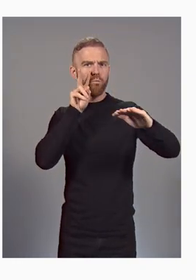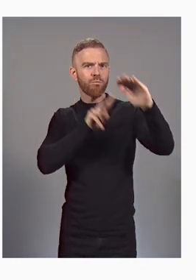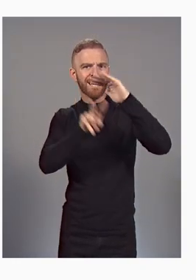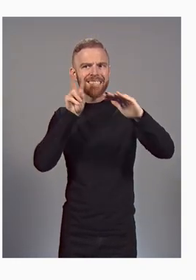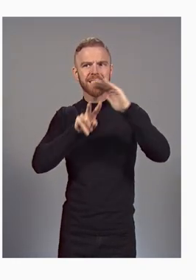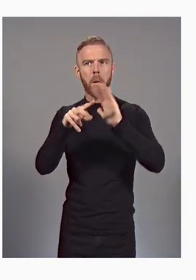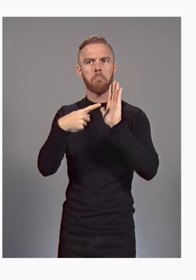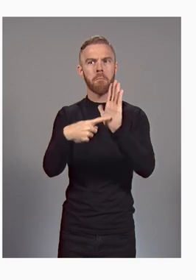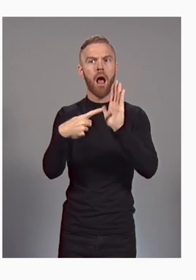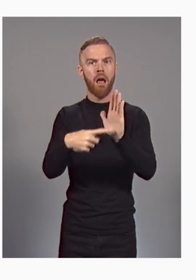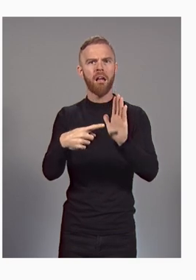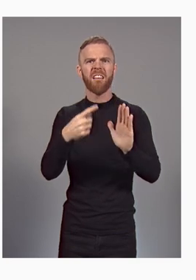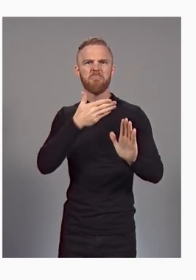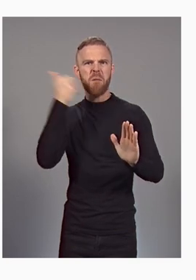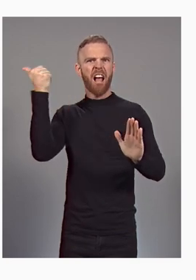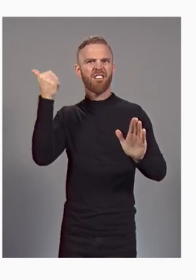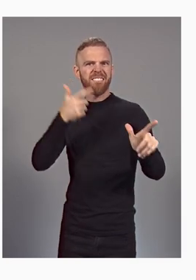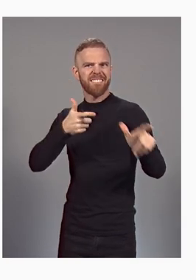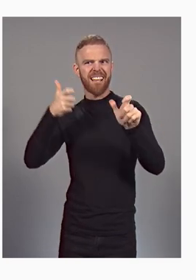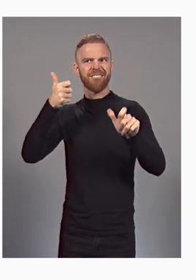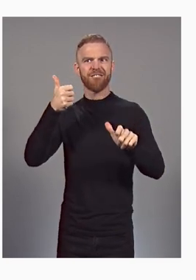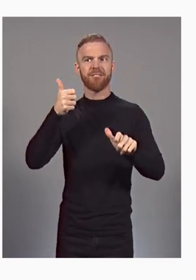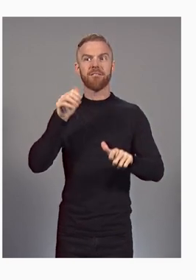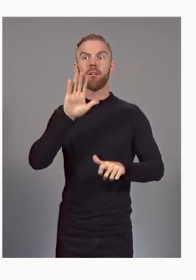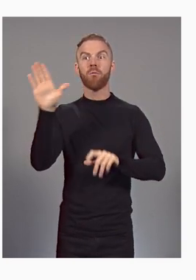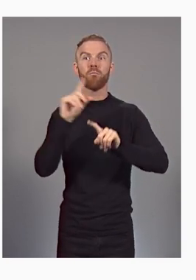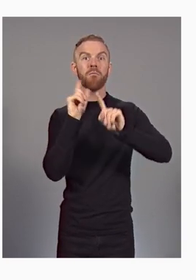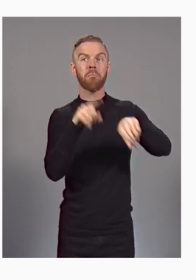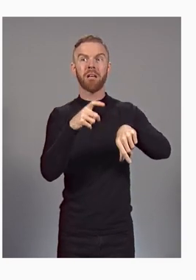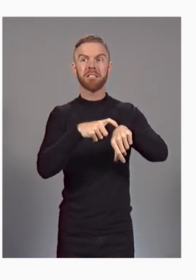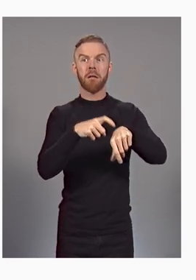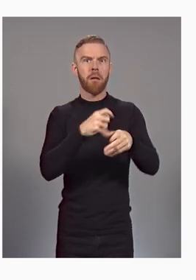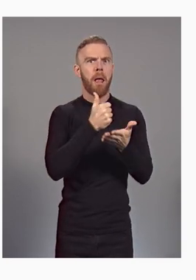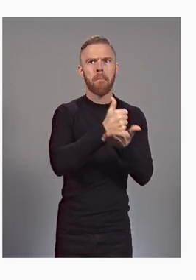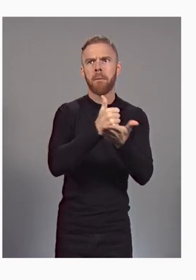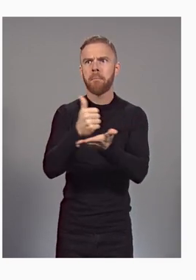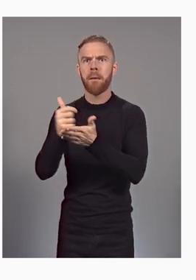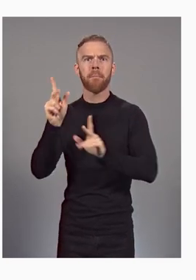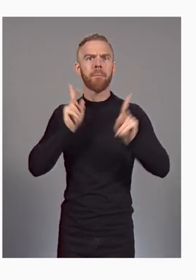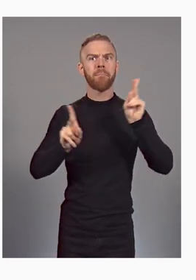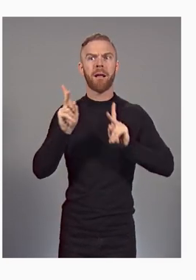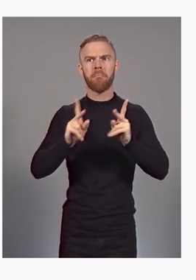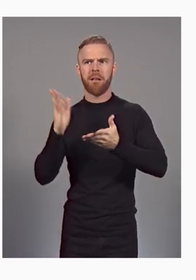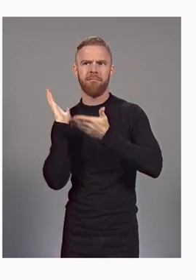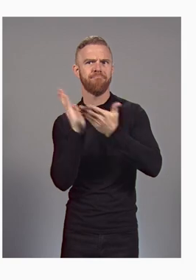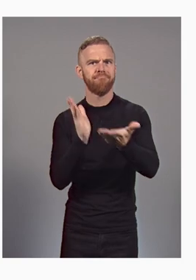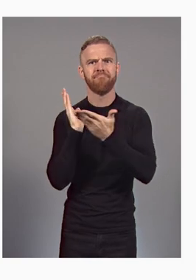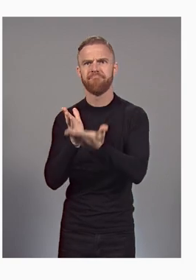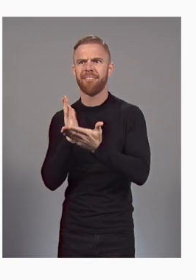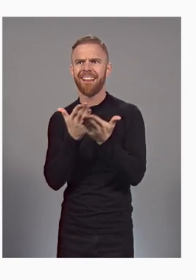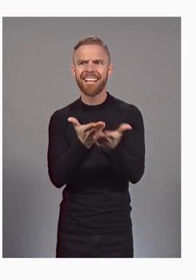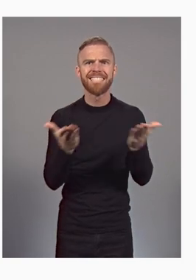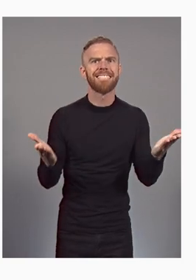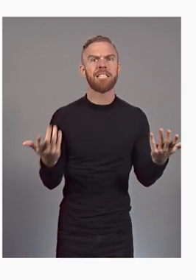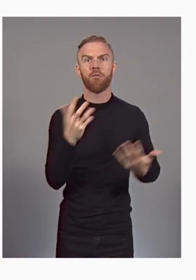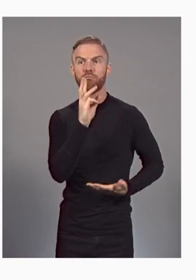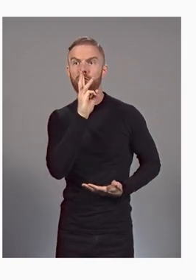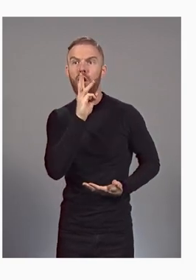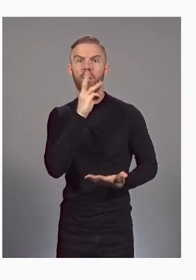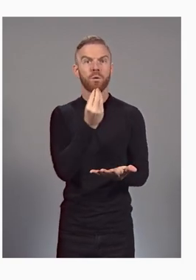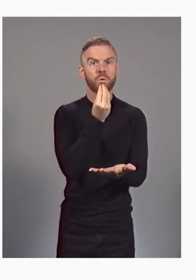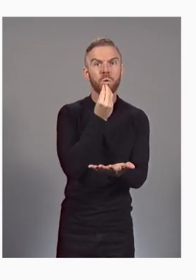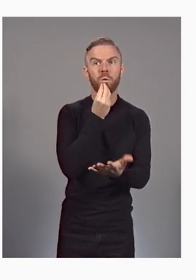This speeds up response time, helping get people and resources where they are needed most. Likewise,